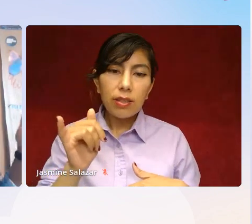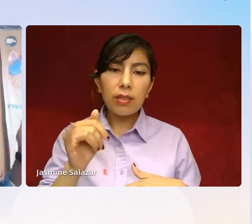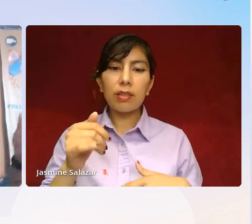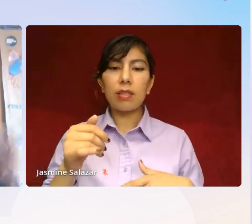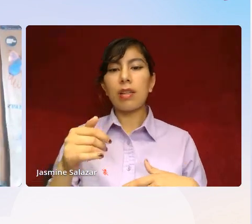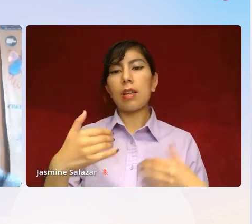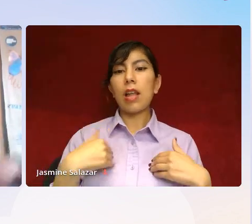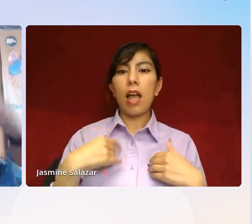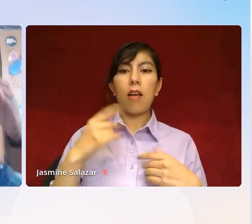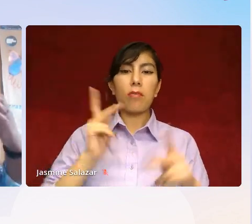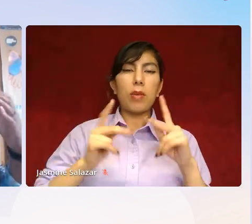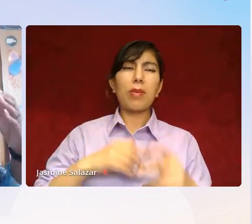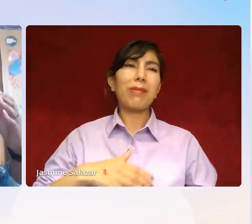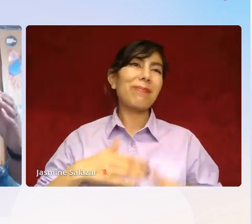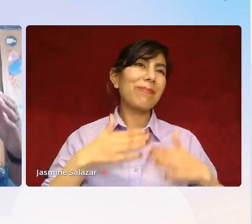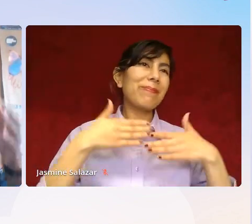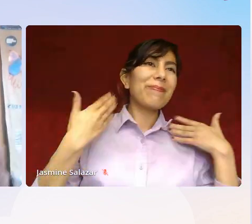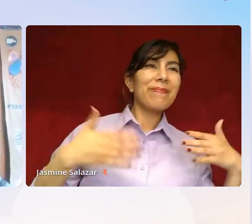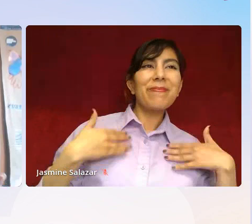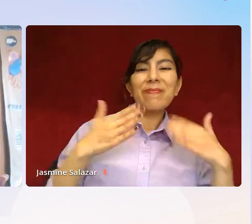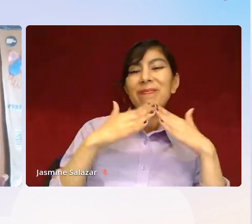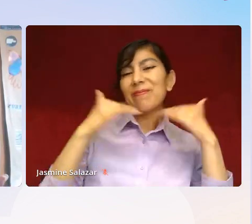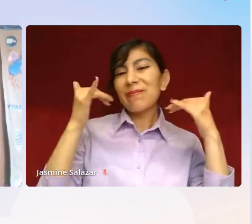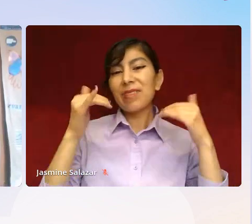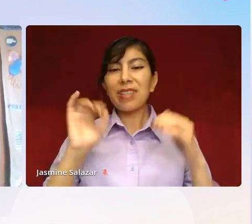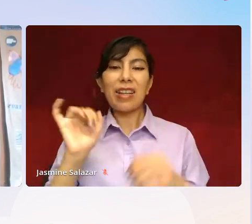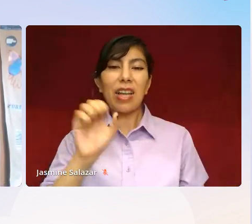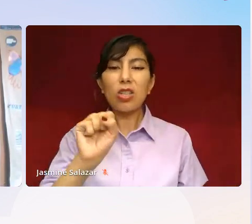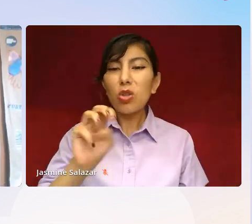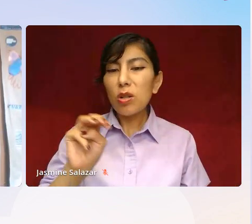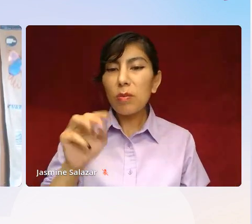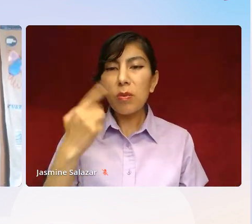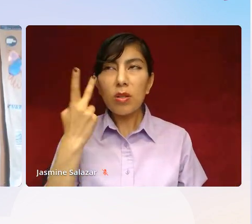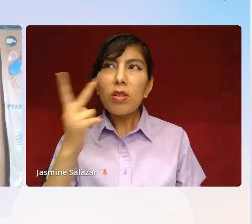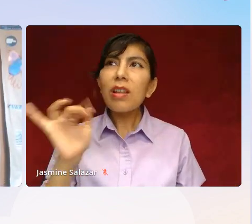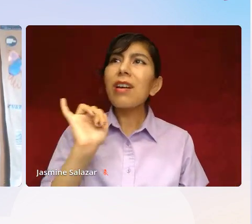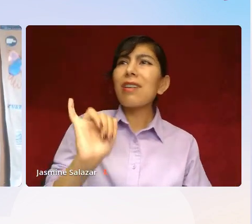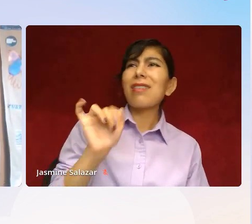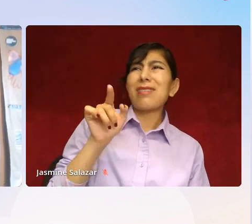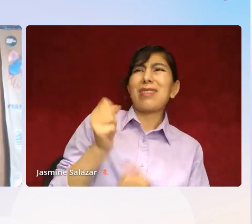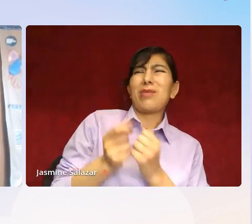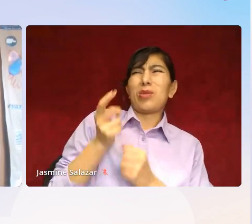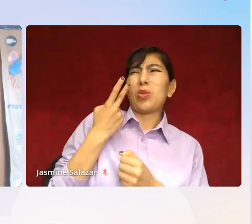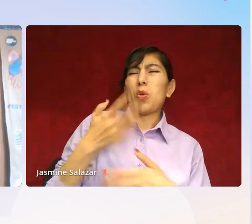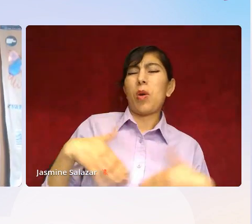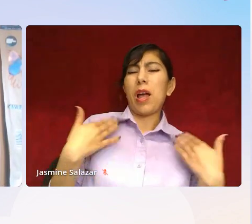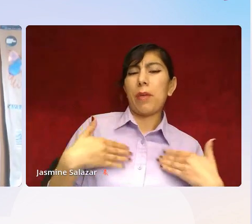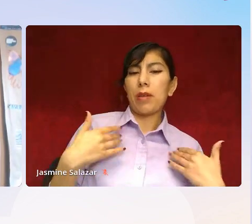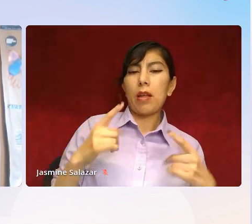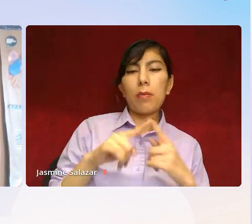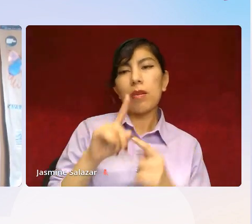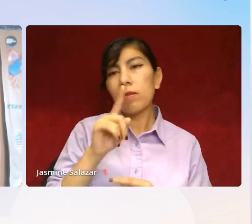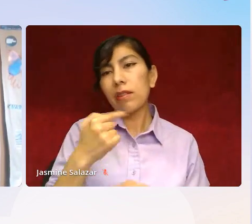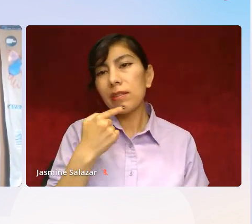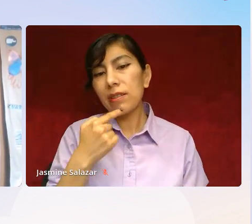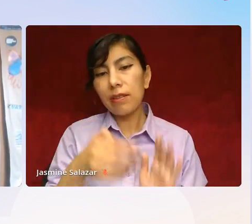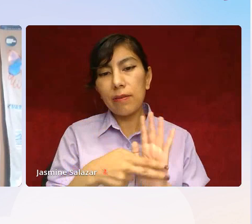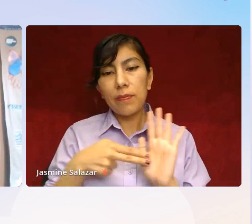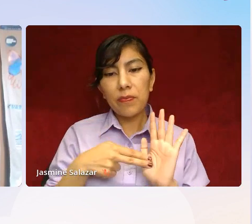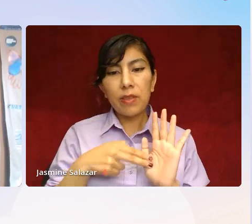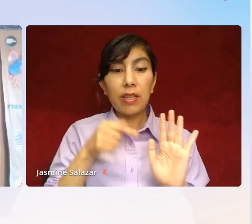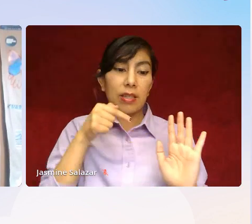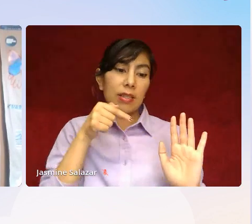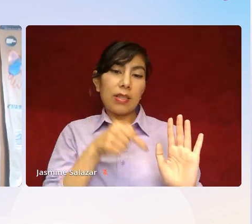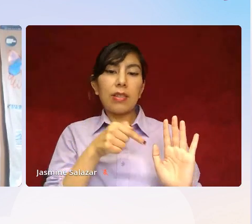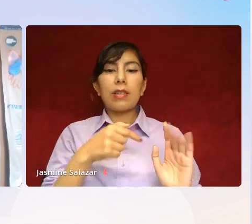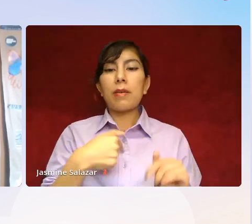joyfully laughing, almost like the social media, when you look, and I'm like, wow, everyone's so happy, but actually saying, this is me when I was at my